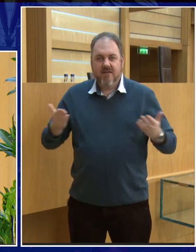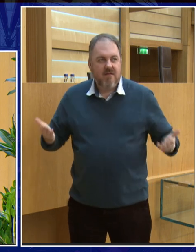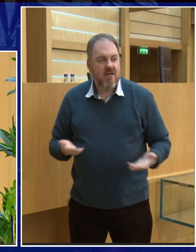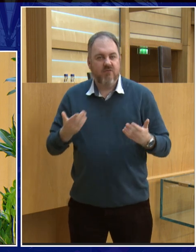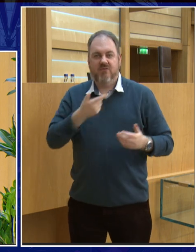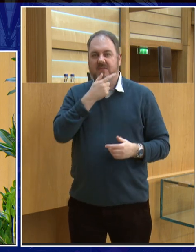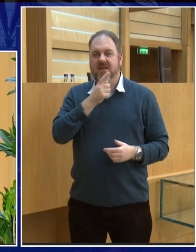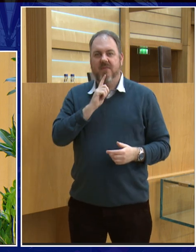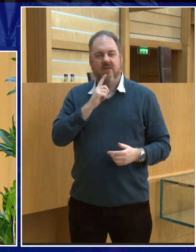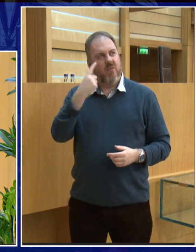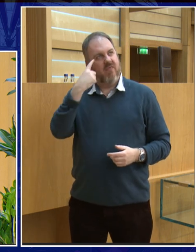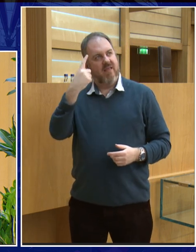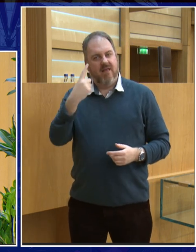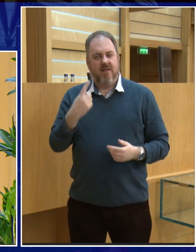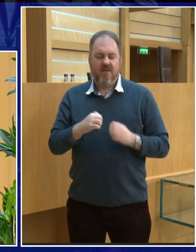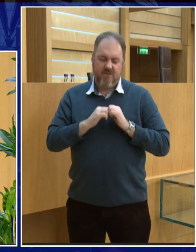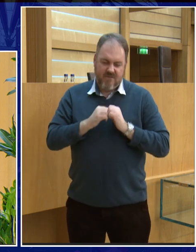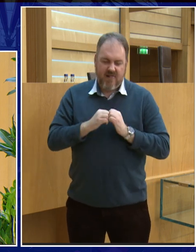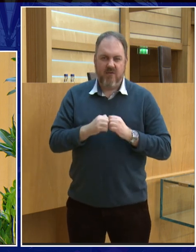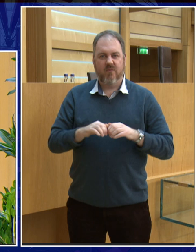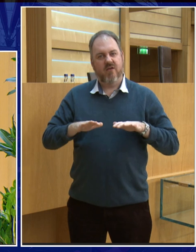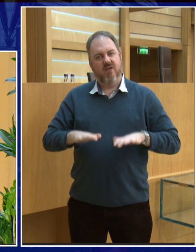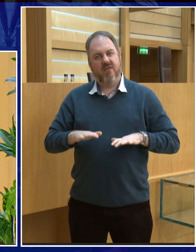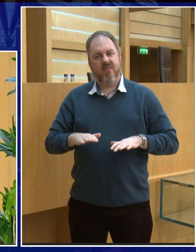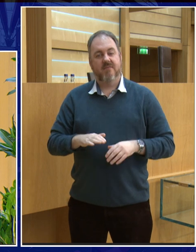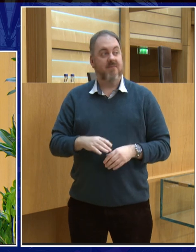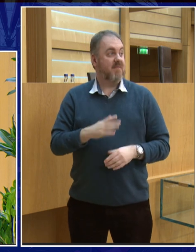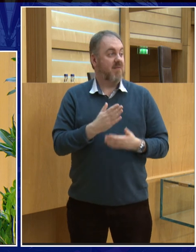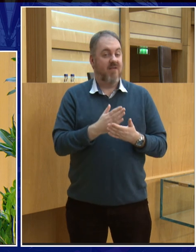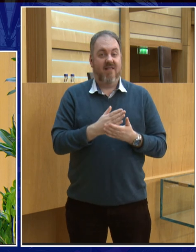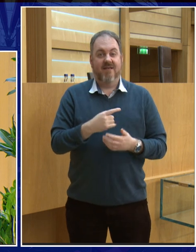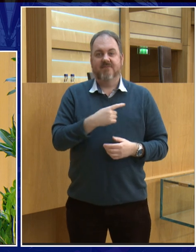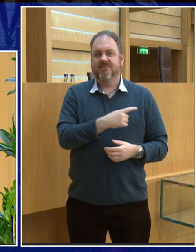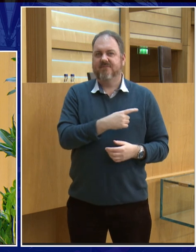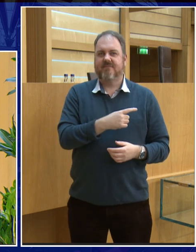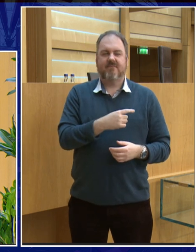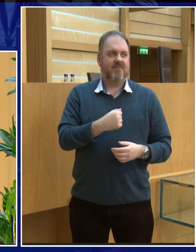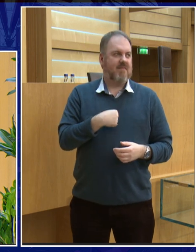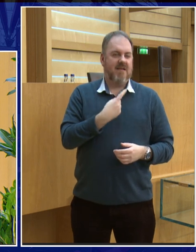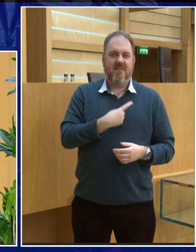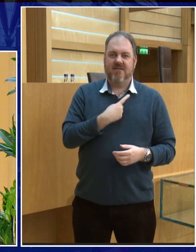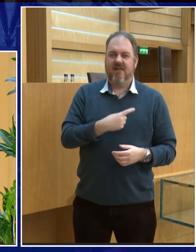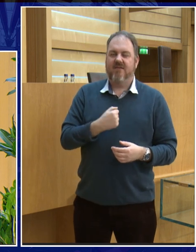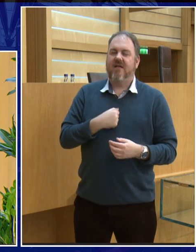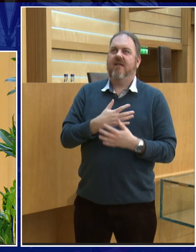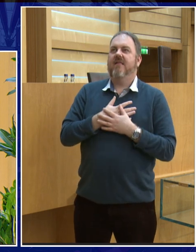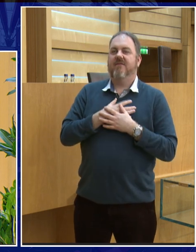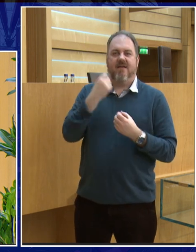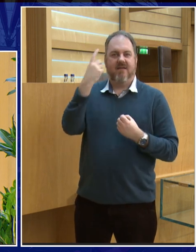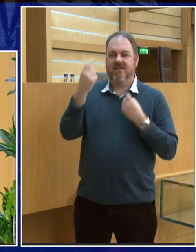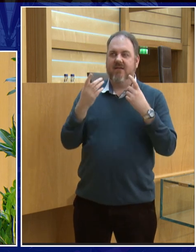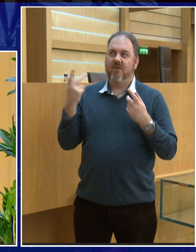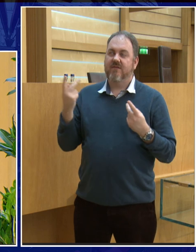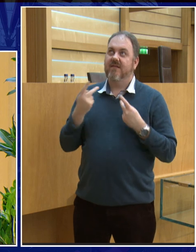one day get to the moon myself and it's a crazy dream but I love crazy dreams because I think crazy dreams take you further than you ever think is possible.